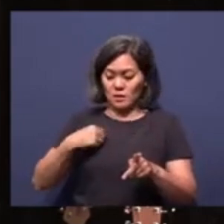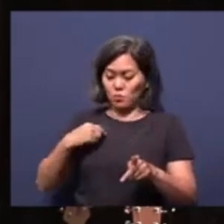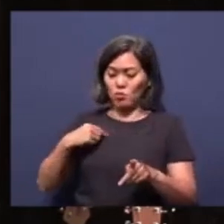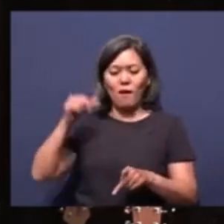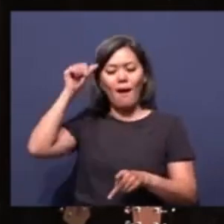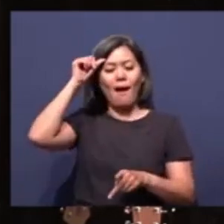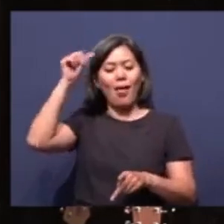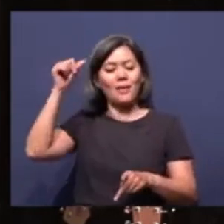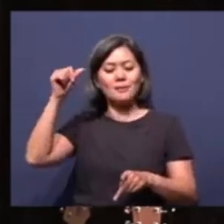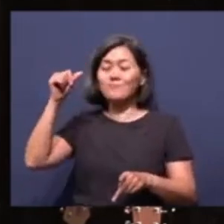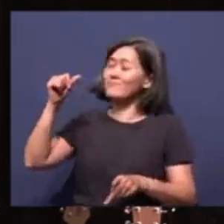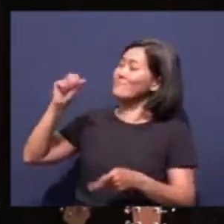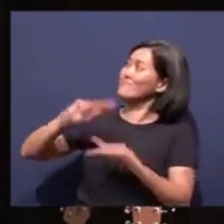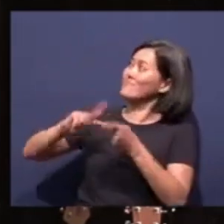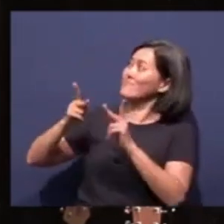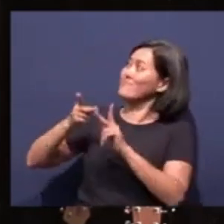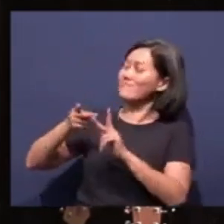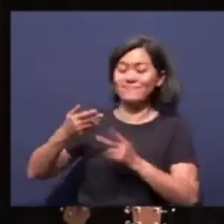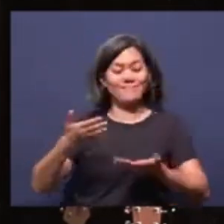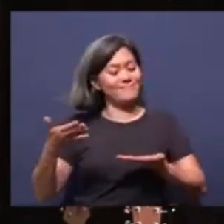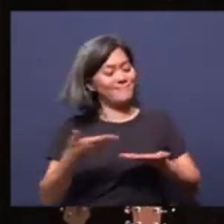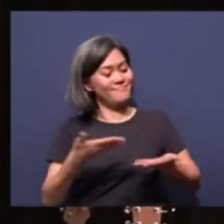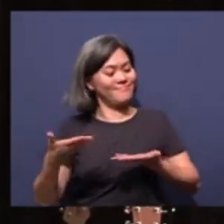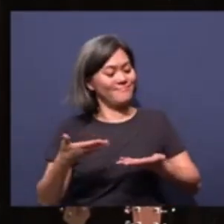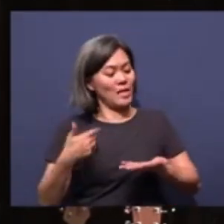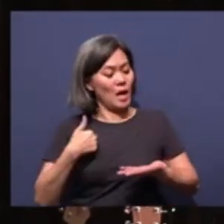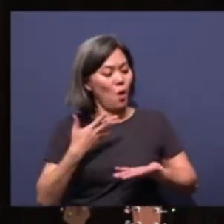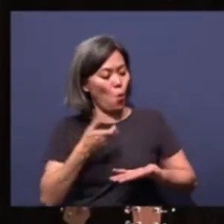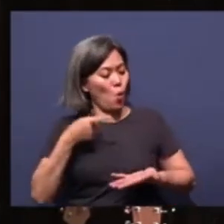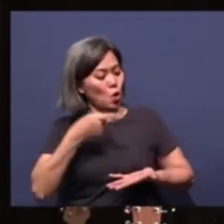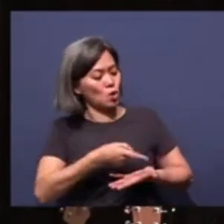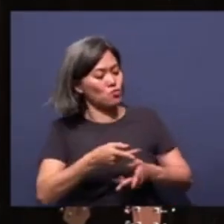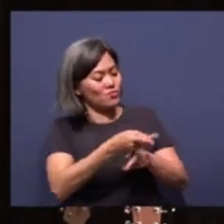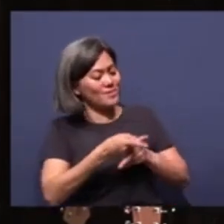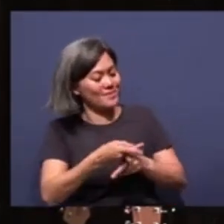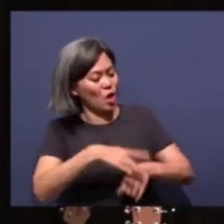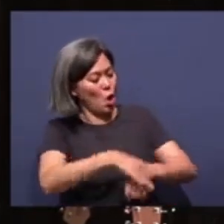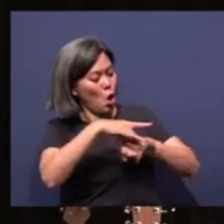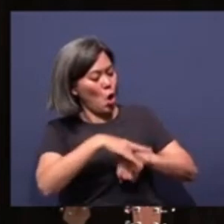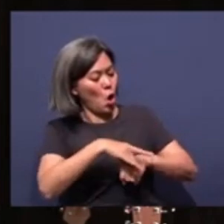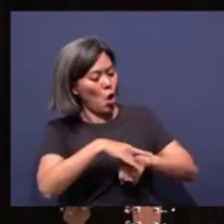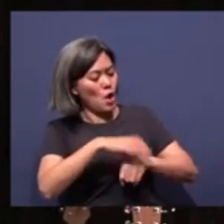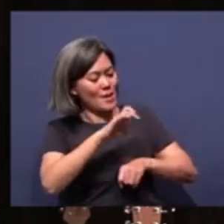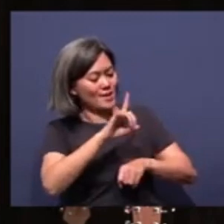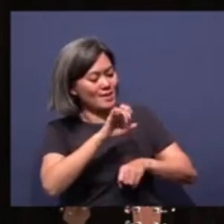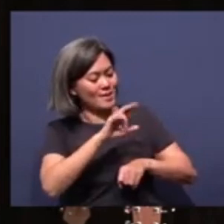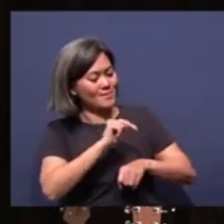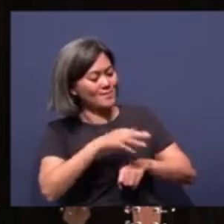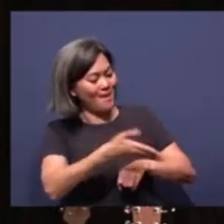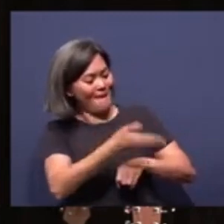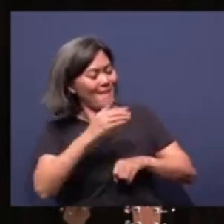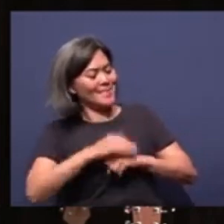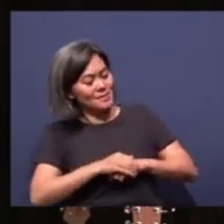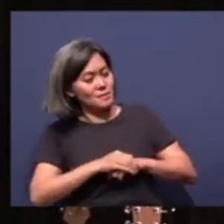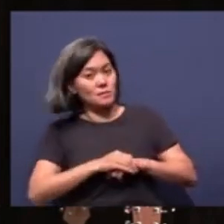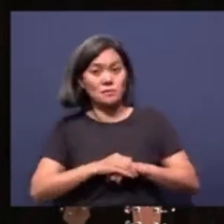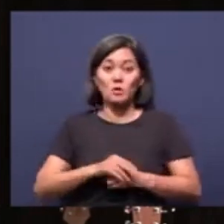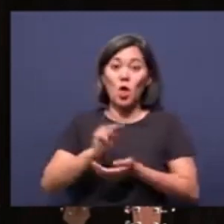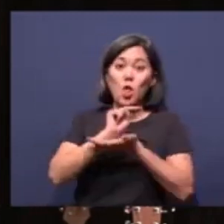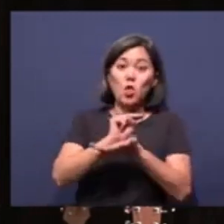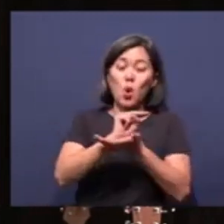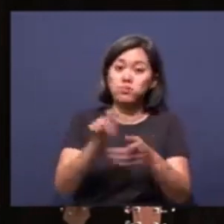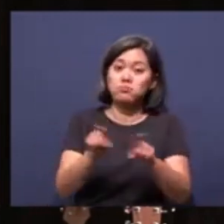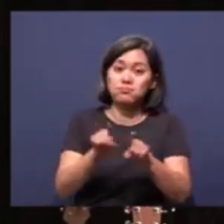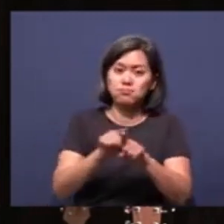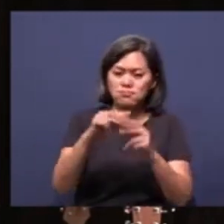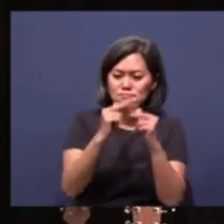will you partner with me? I want you to take care of the earth, the Edenic covenant. When Noah was asked to build the